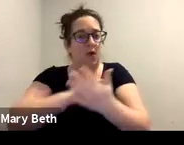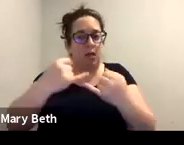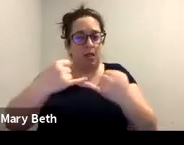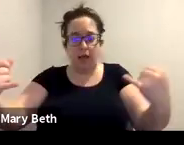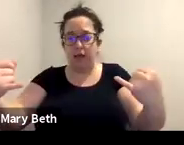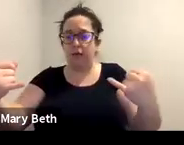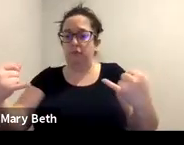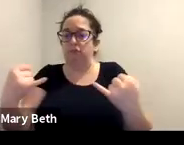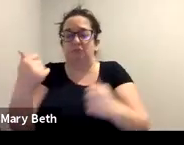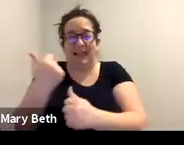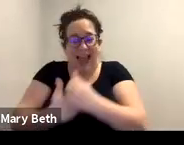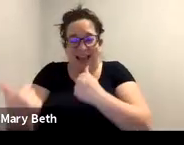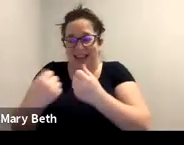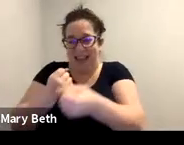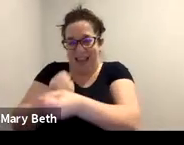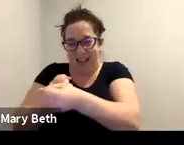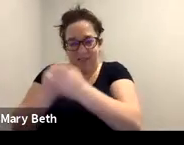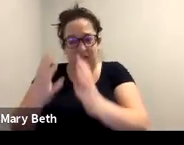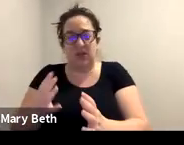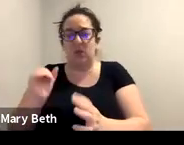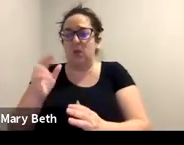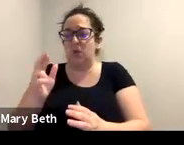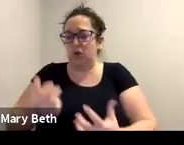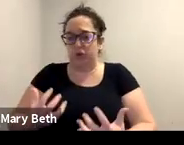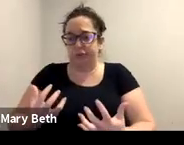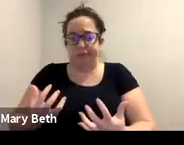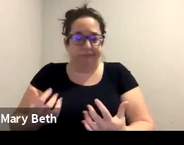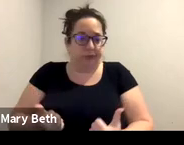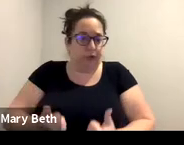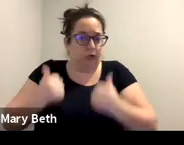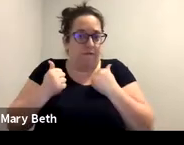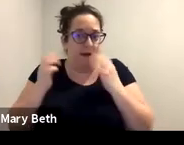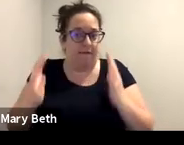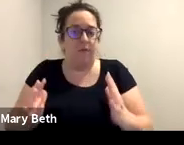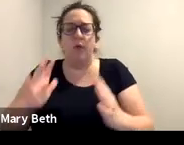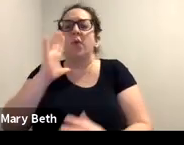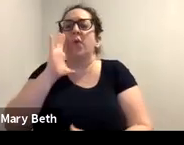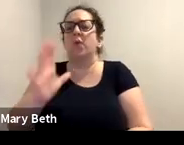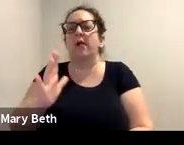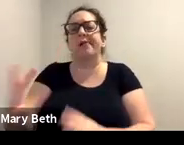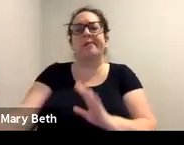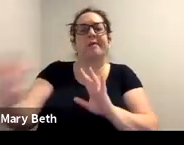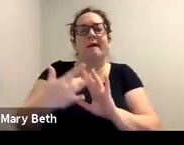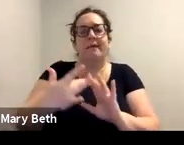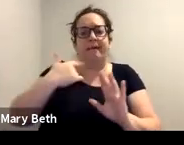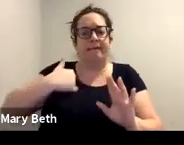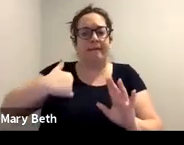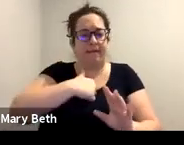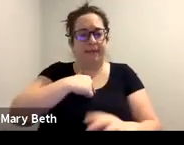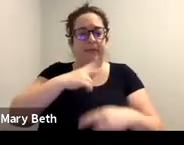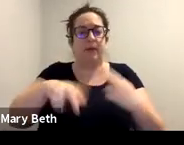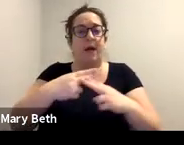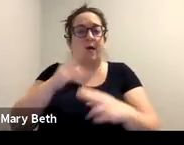advocate, any survivor can contact us with questions about their legal rights, legal process.